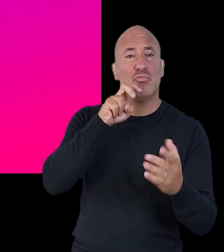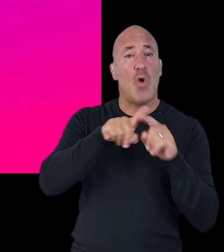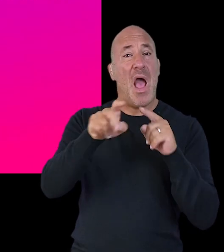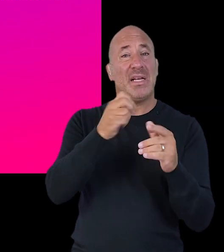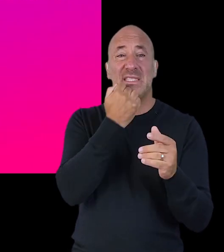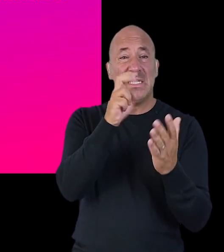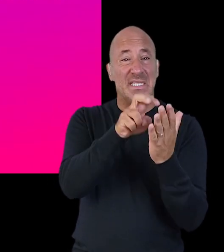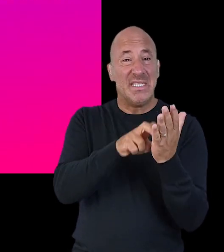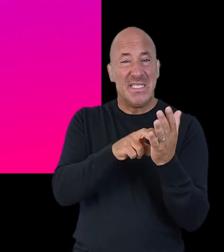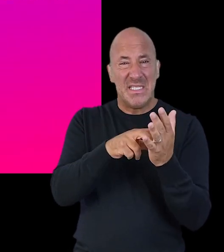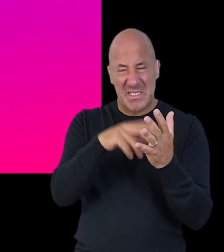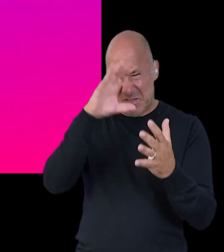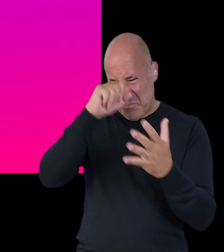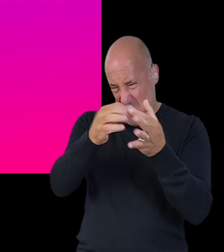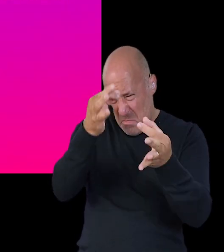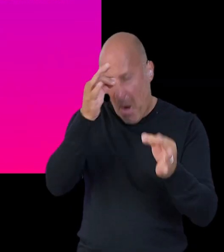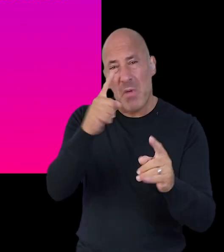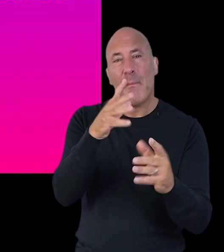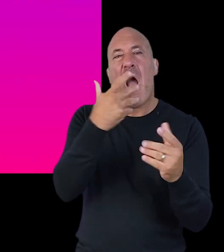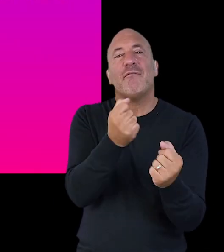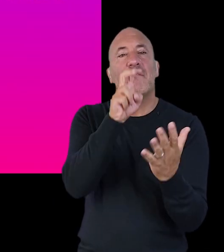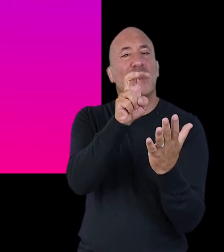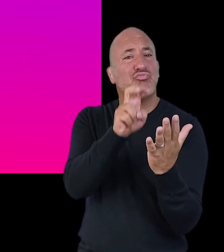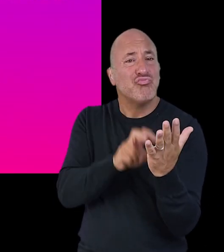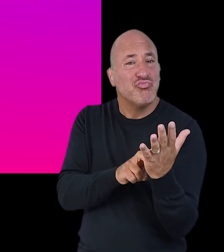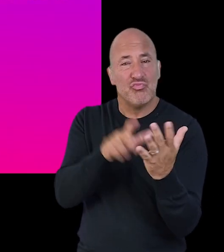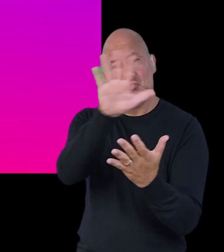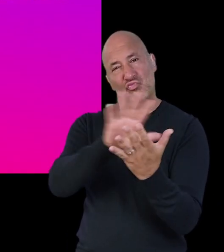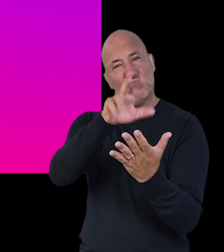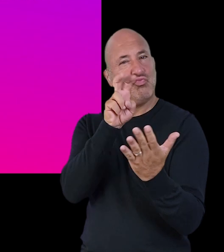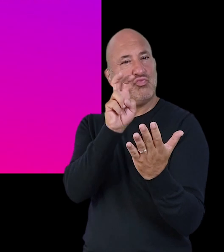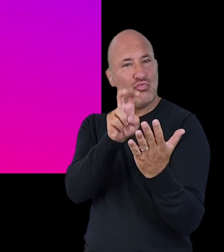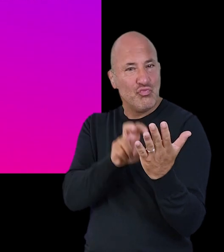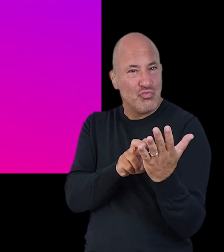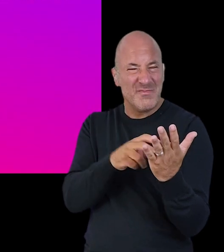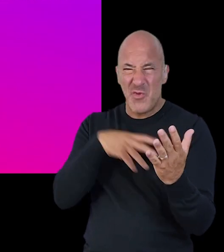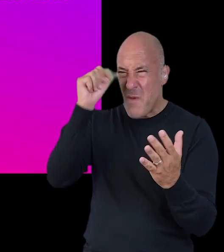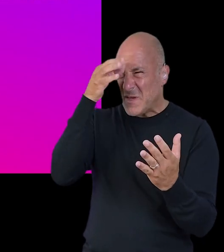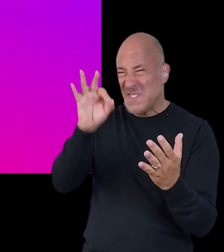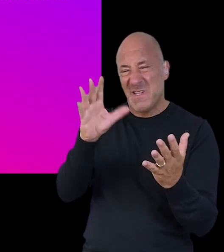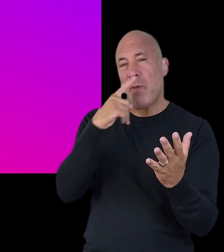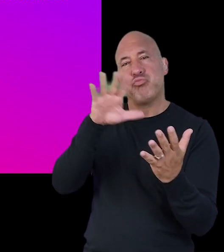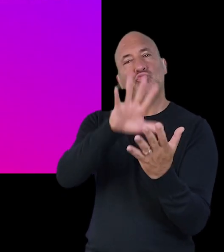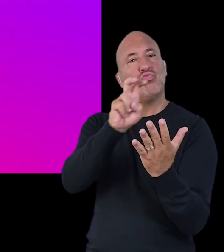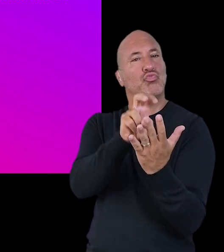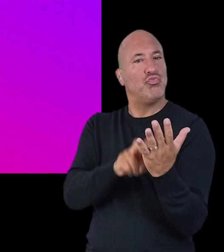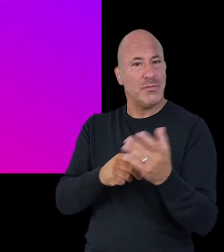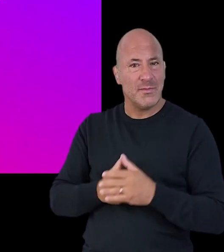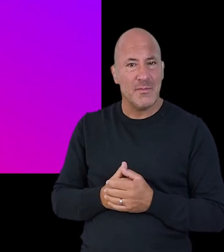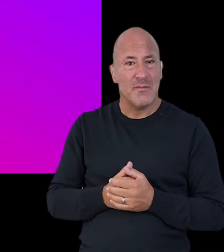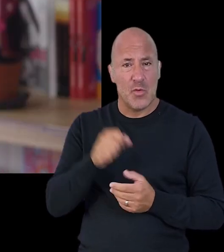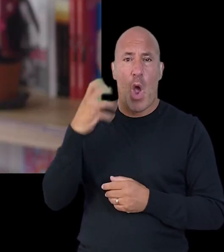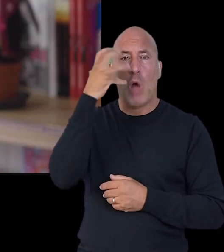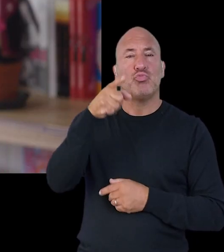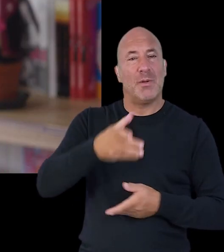put dates of events wherever you can but do not guess if you can't remember exactly just give an approximate date and explain you cannot remember the exact